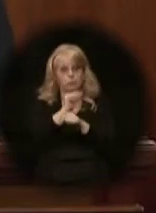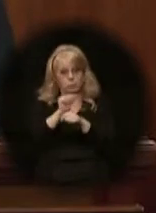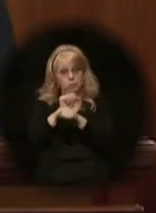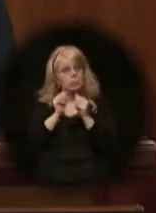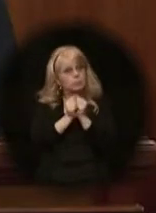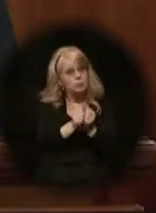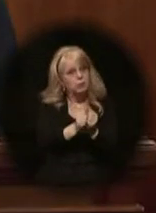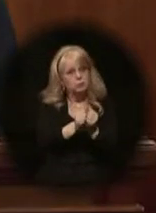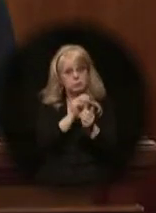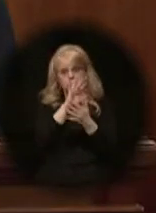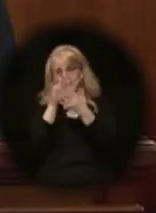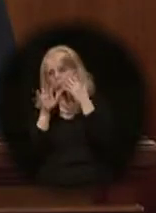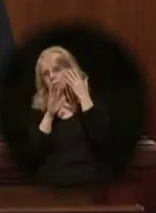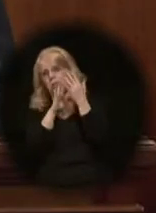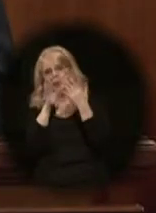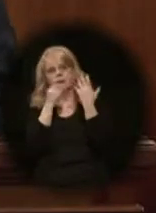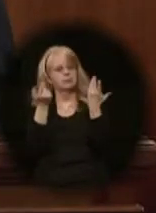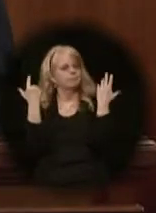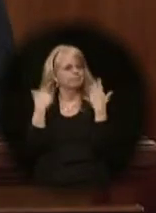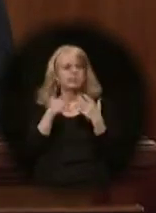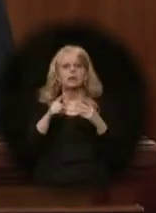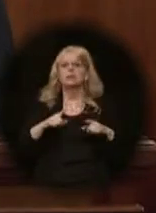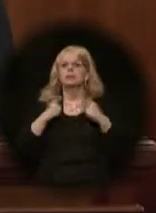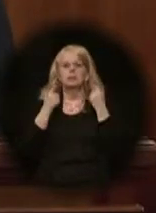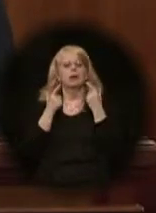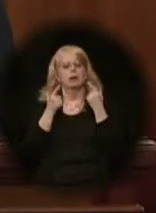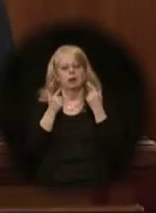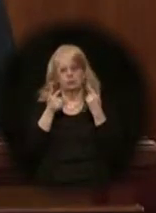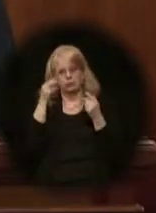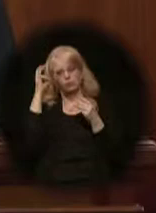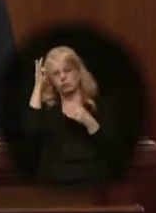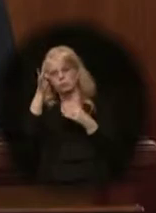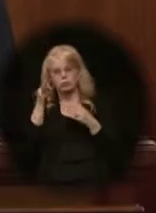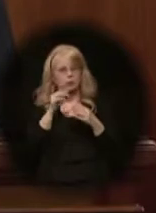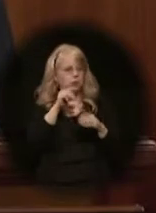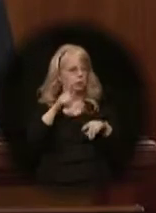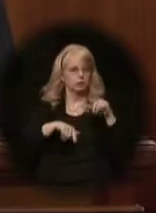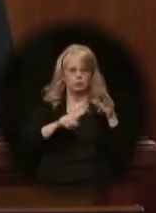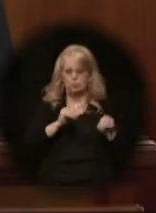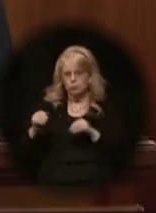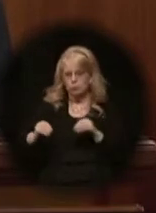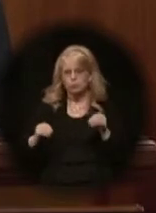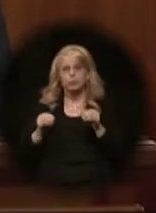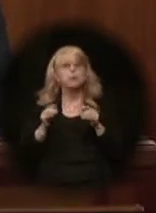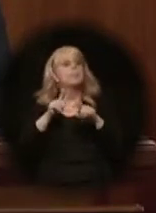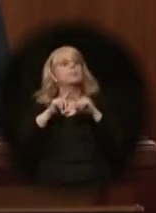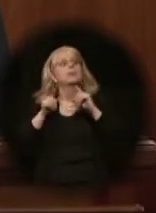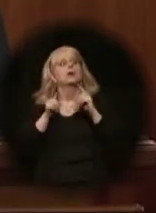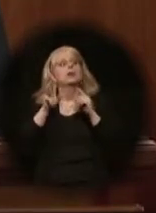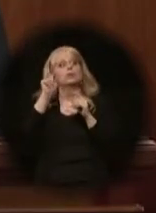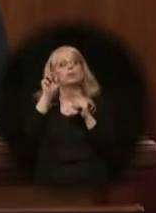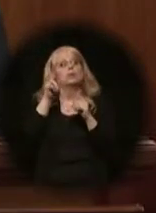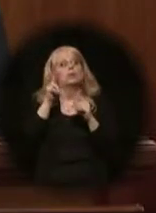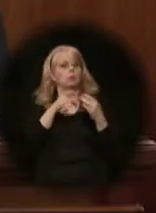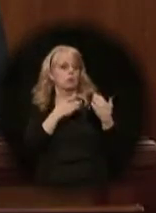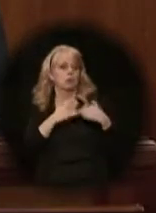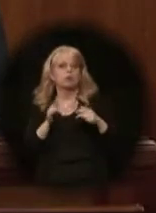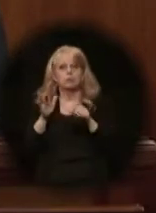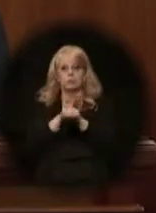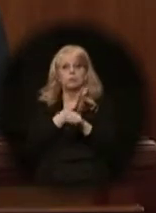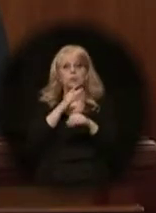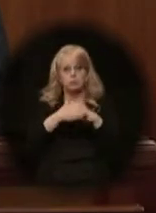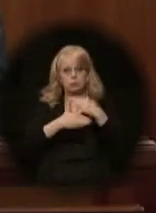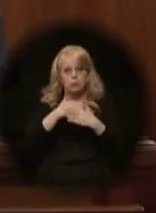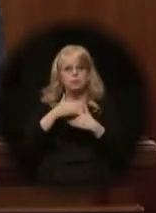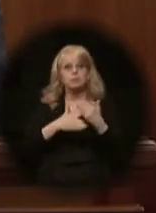they were blurred as he faced a life of immobility. But Trevor has not only a heart full of compassion,